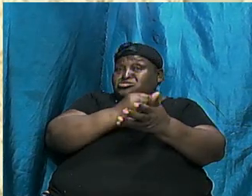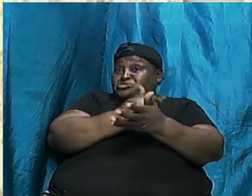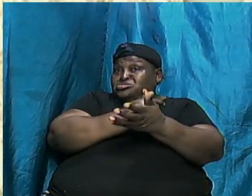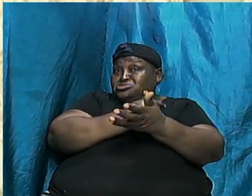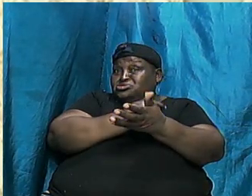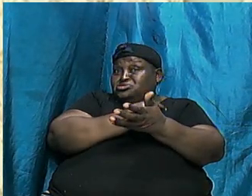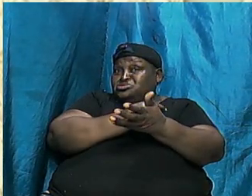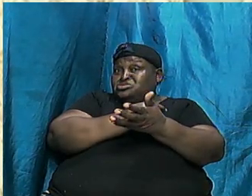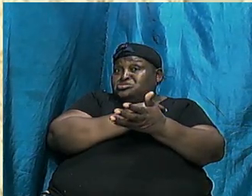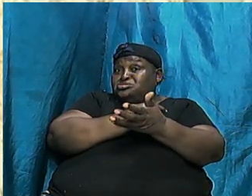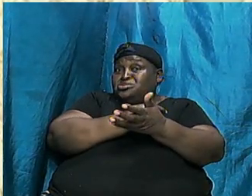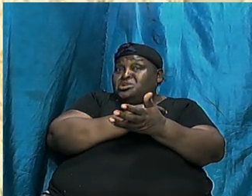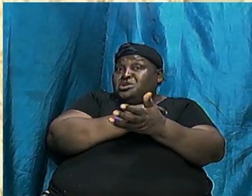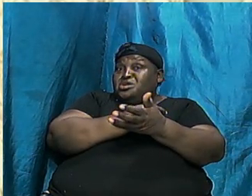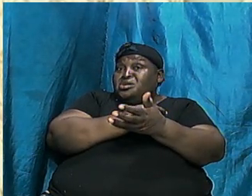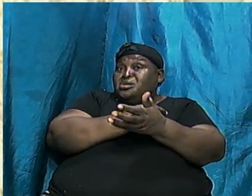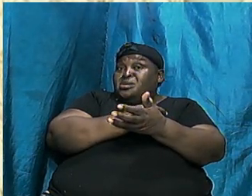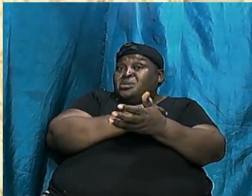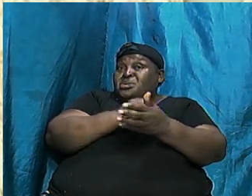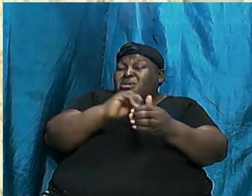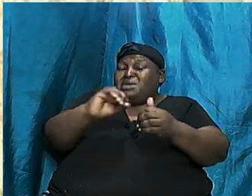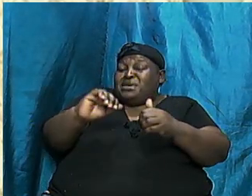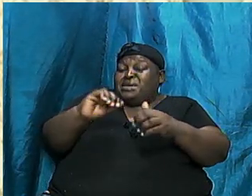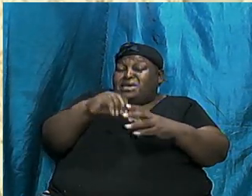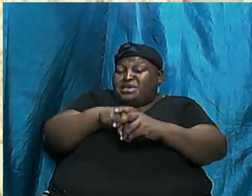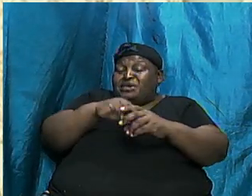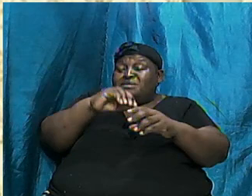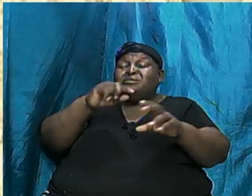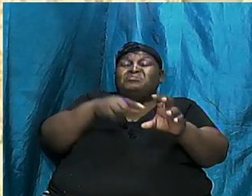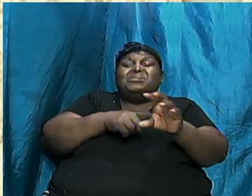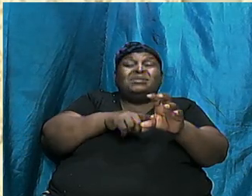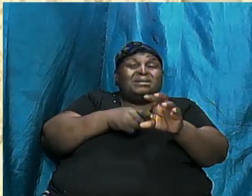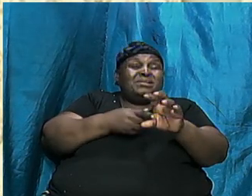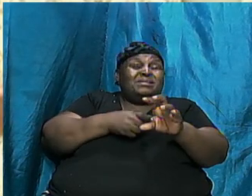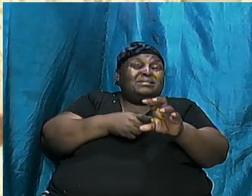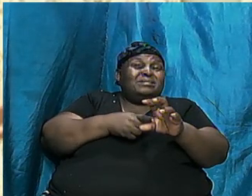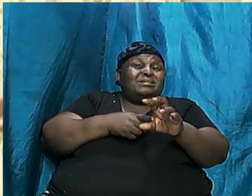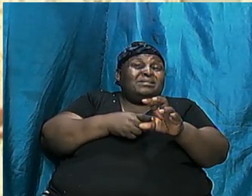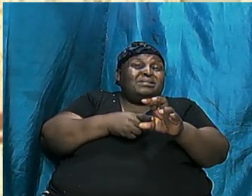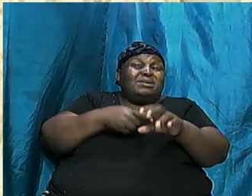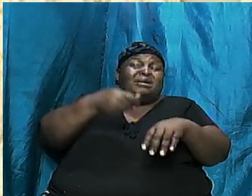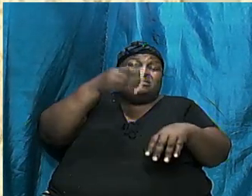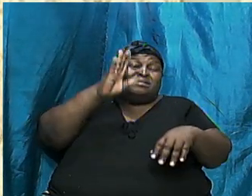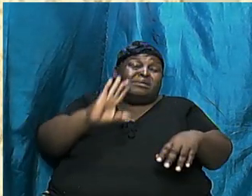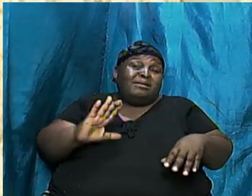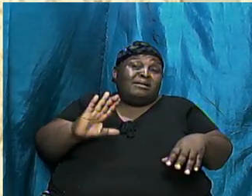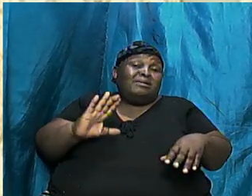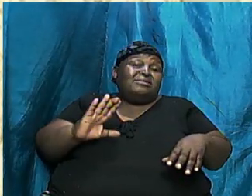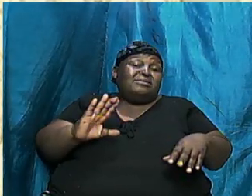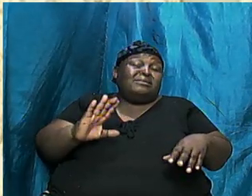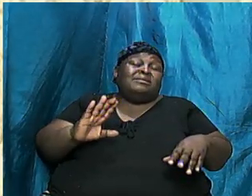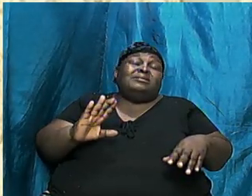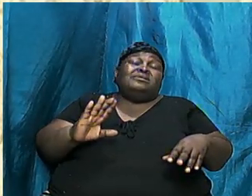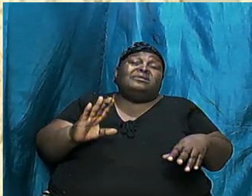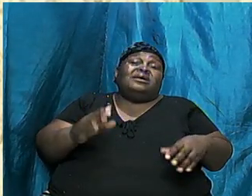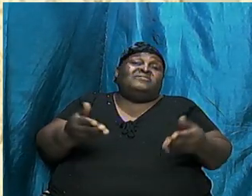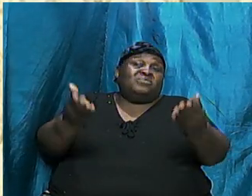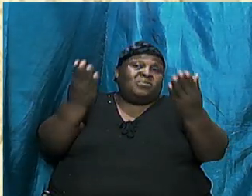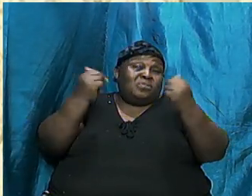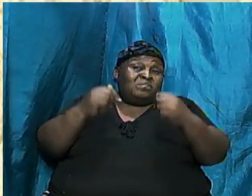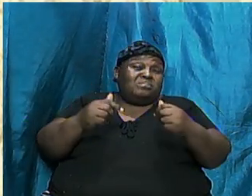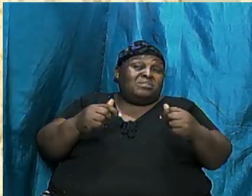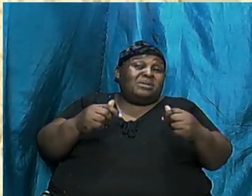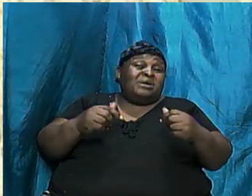to grasp because God just stepped forth and did what he had to do without making any reference